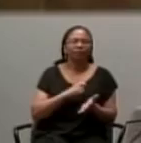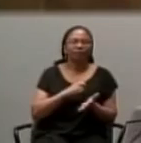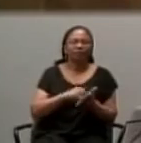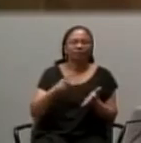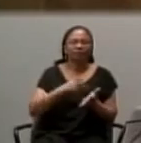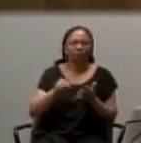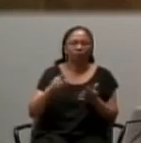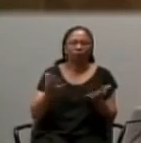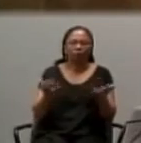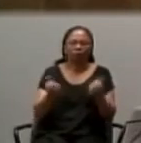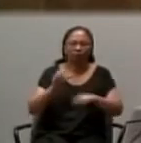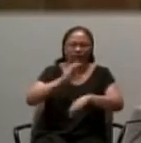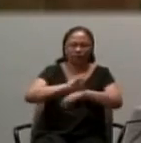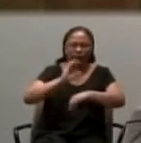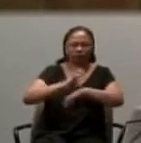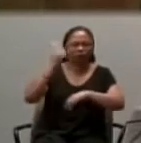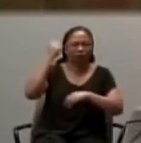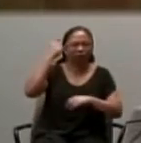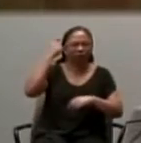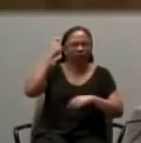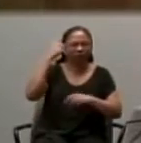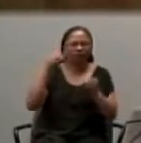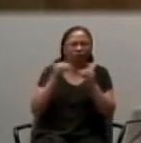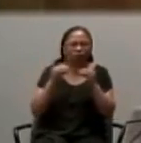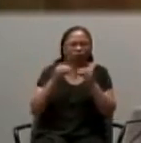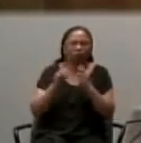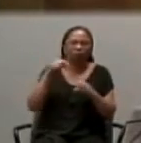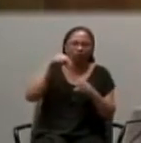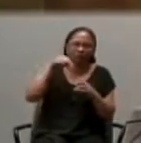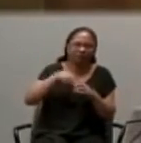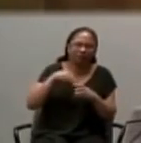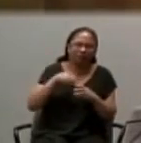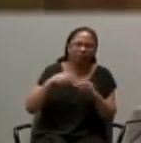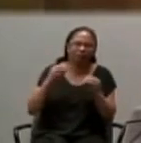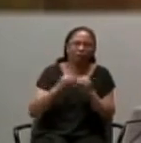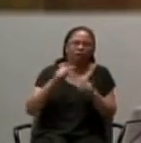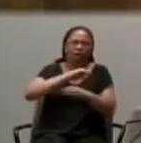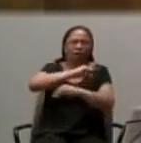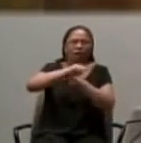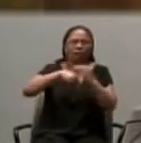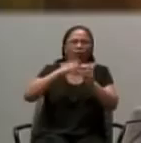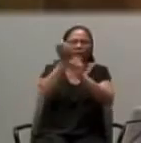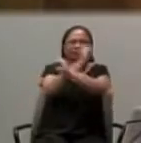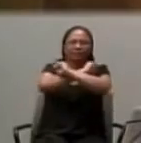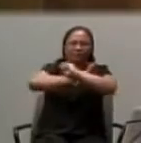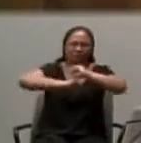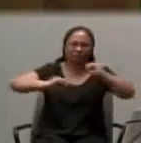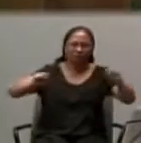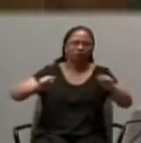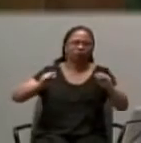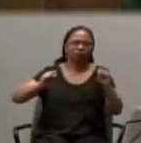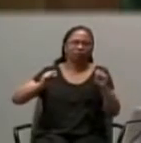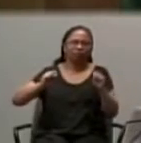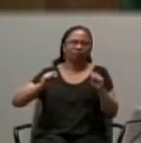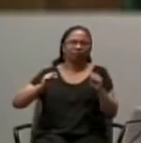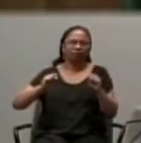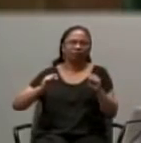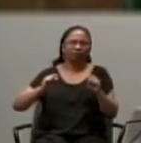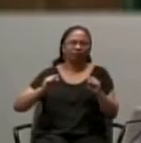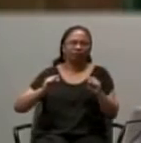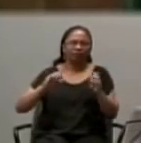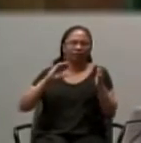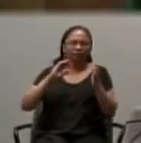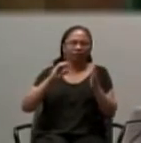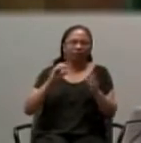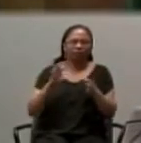deeper understanding of their salvific history, And their salvation in the light of their human bodies.